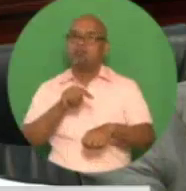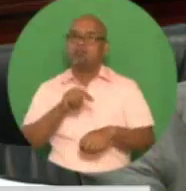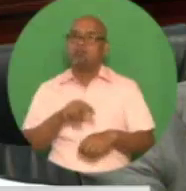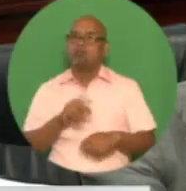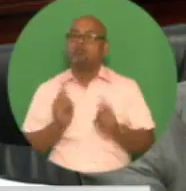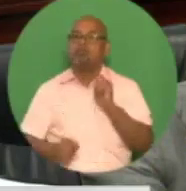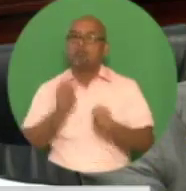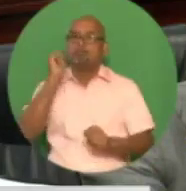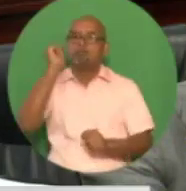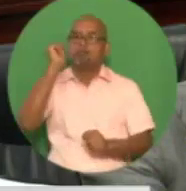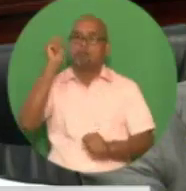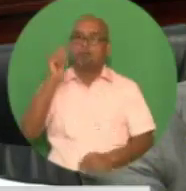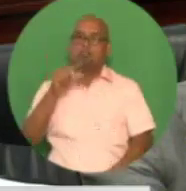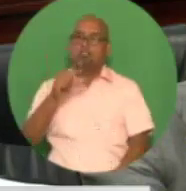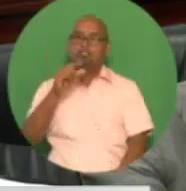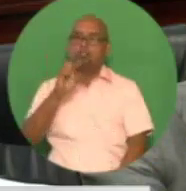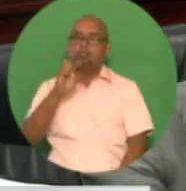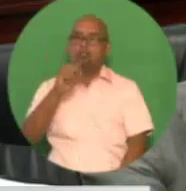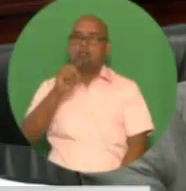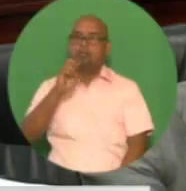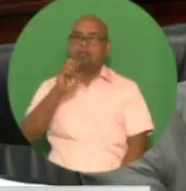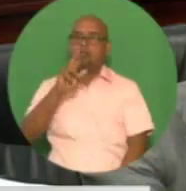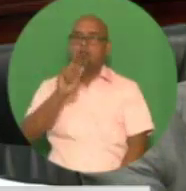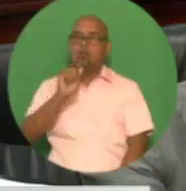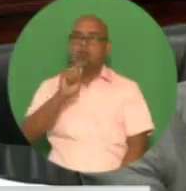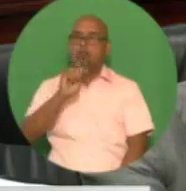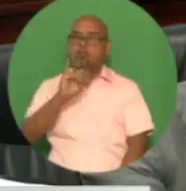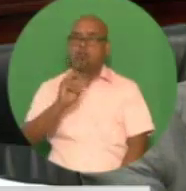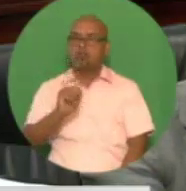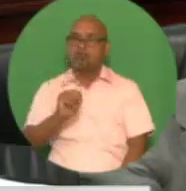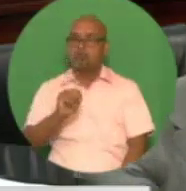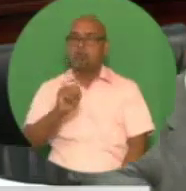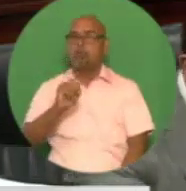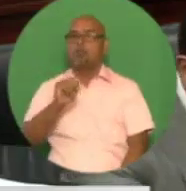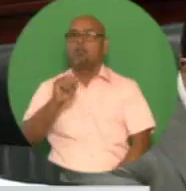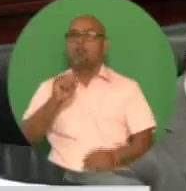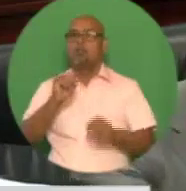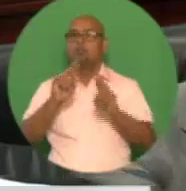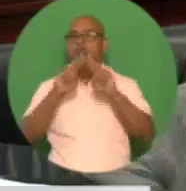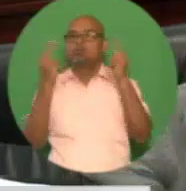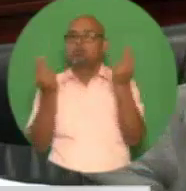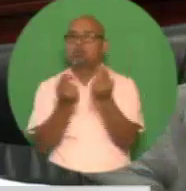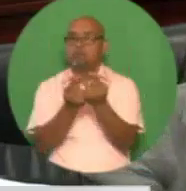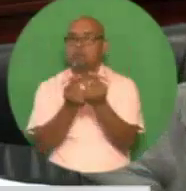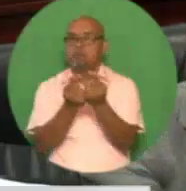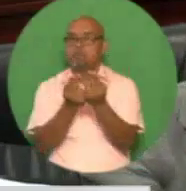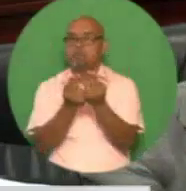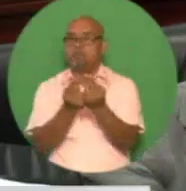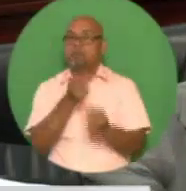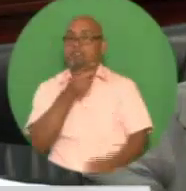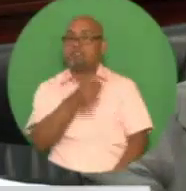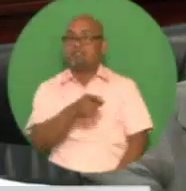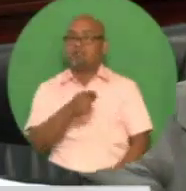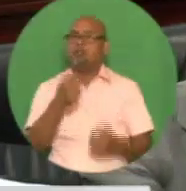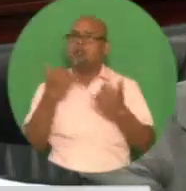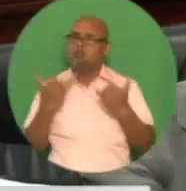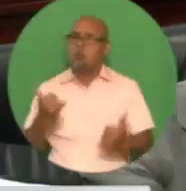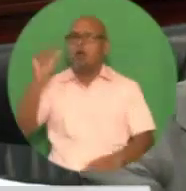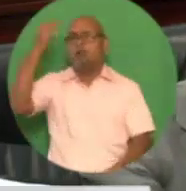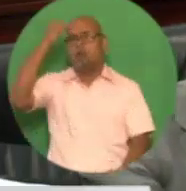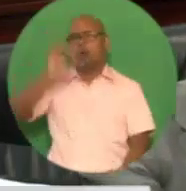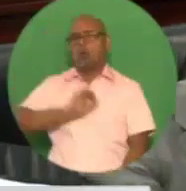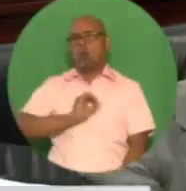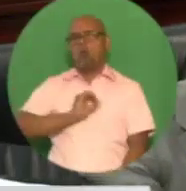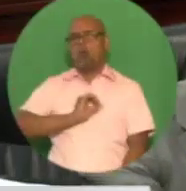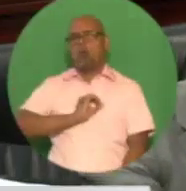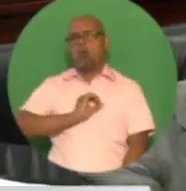which was held by the Union and State Electricity Generation Company Limited, a fully-owned state enterprise. The $4 billion generated through